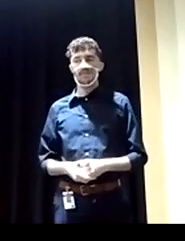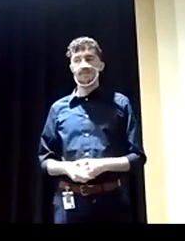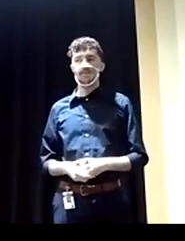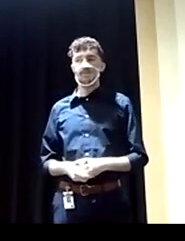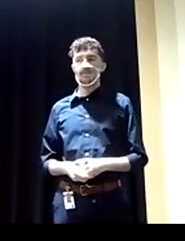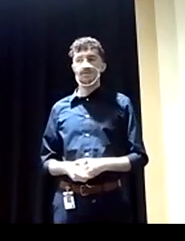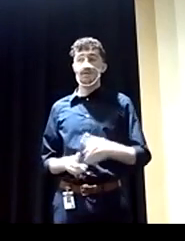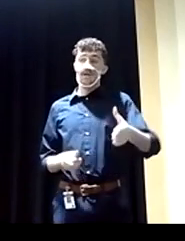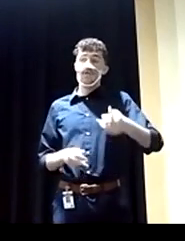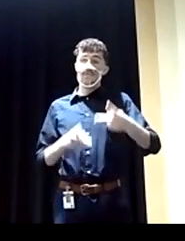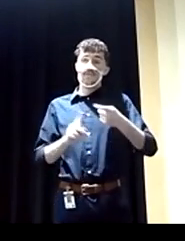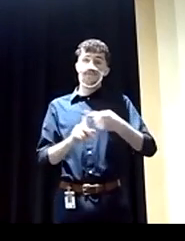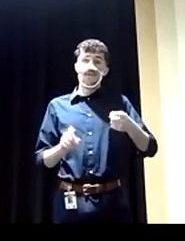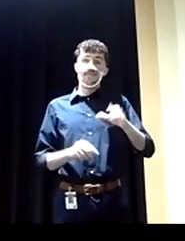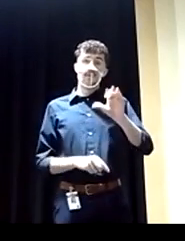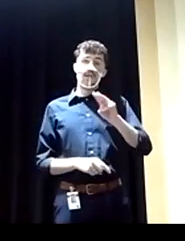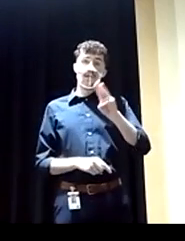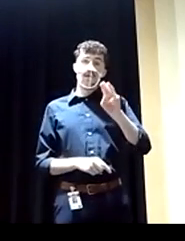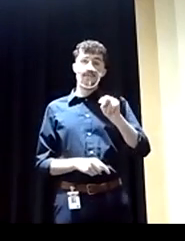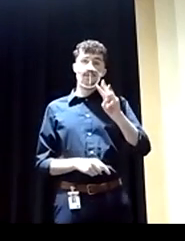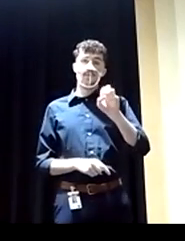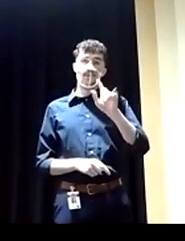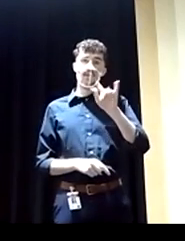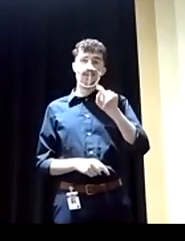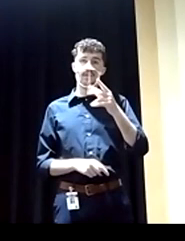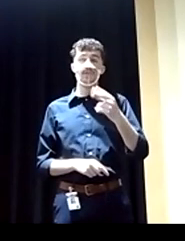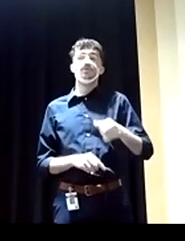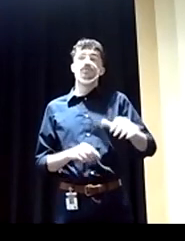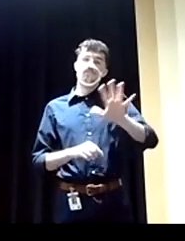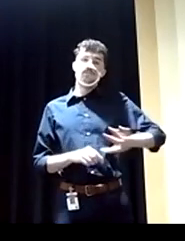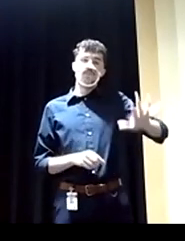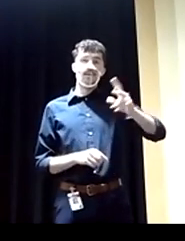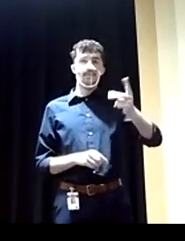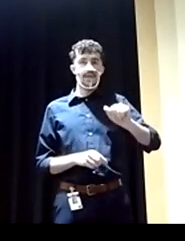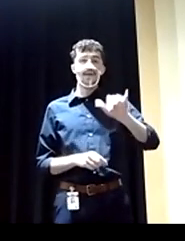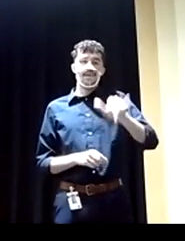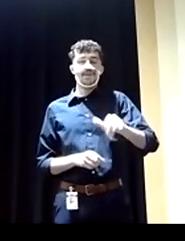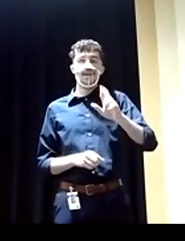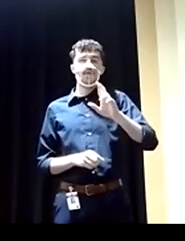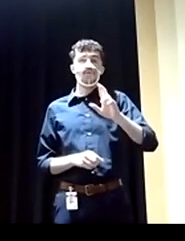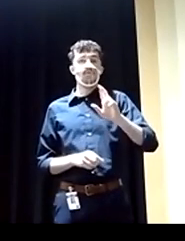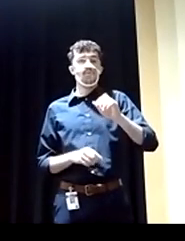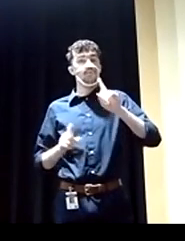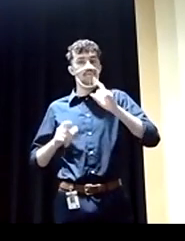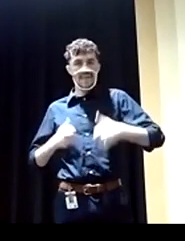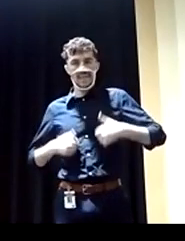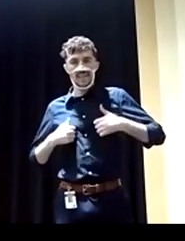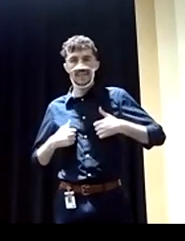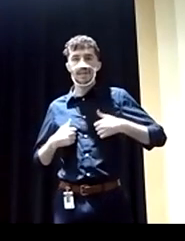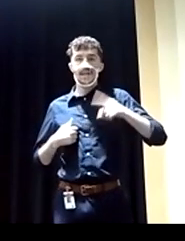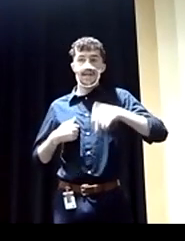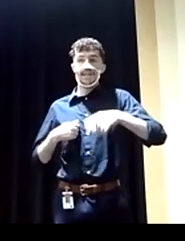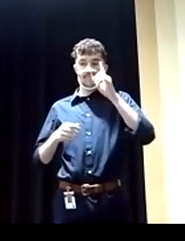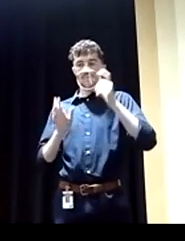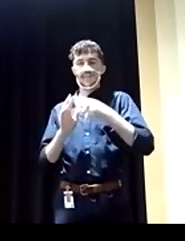Commonwealth, I've talked about this idea of making that basic bargain real for every single family. This idea that you can have one good job